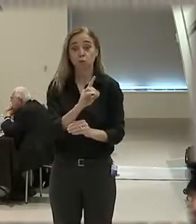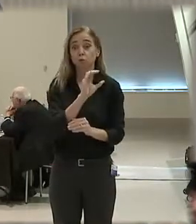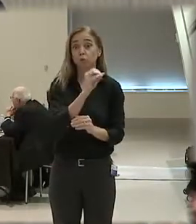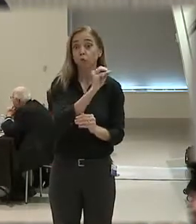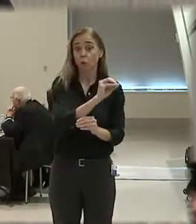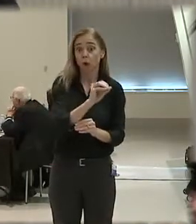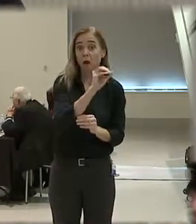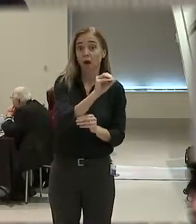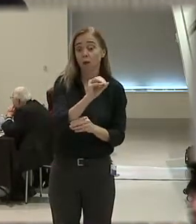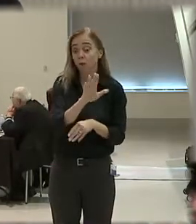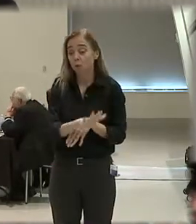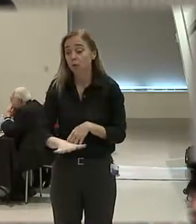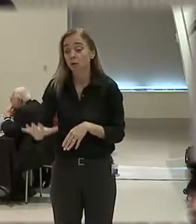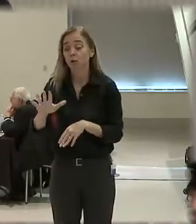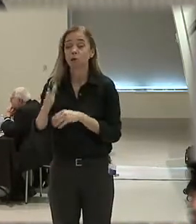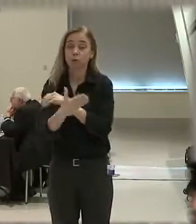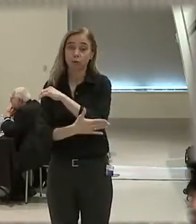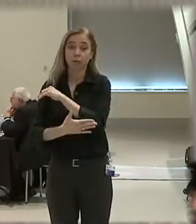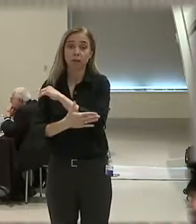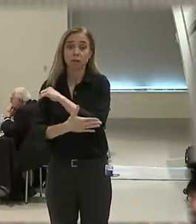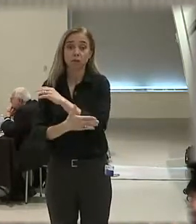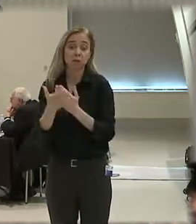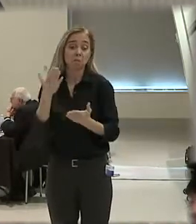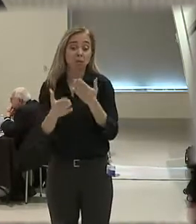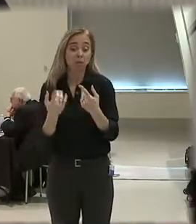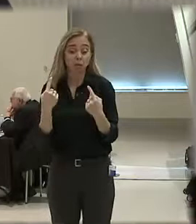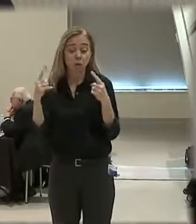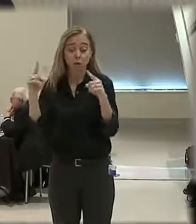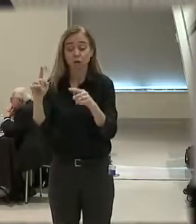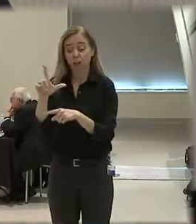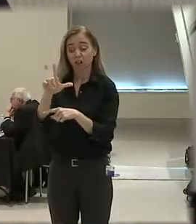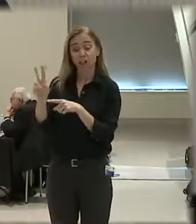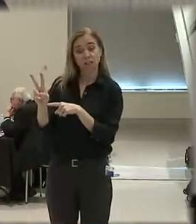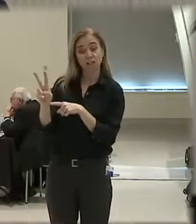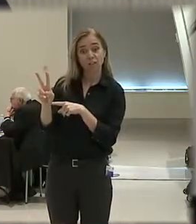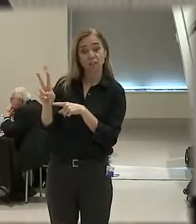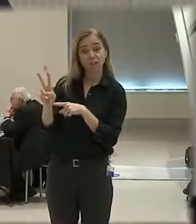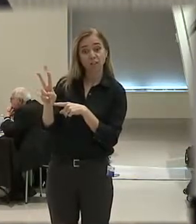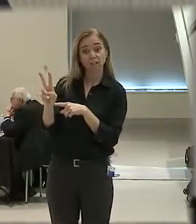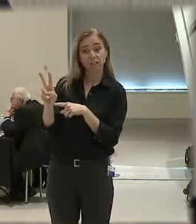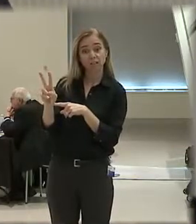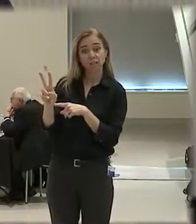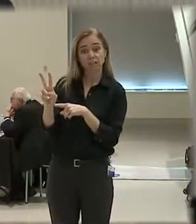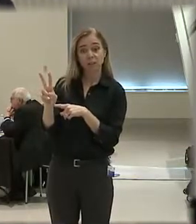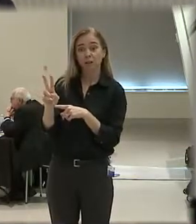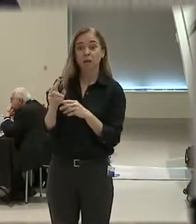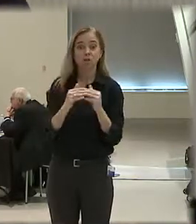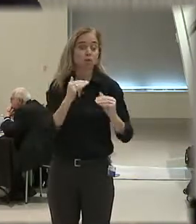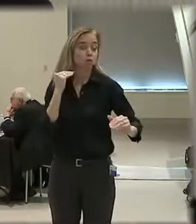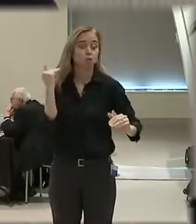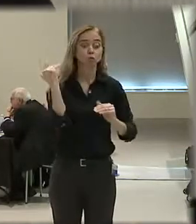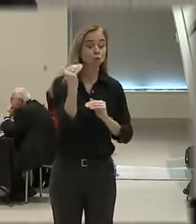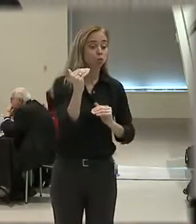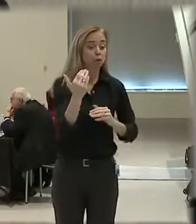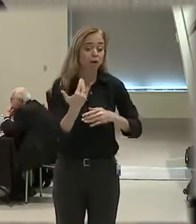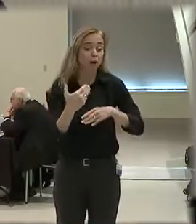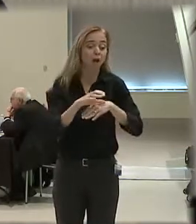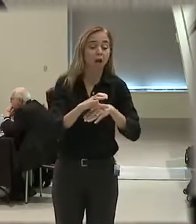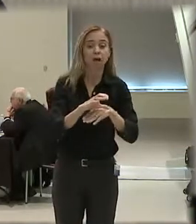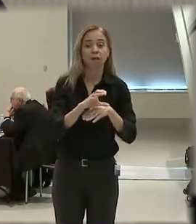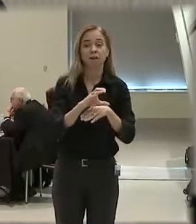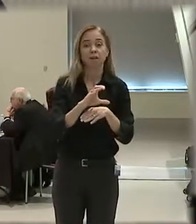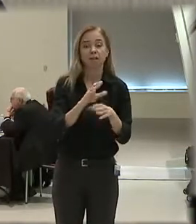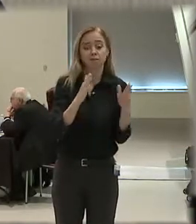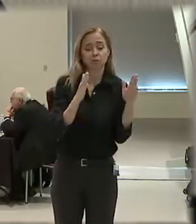across the country. So something that may work in Las Vegas with maybe completely overkill in Macomb, Ohio